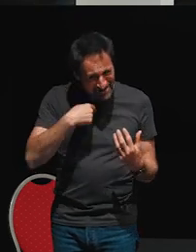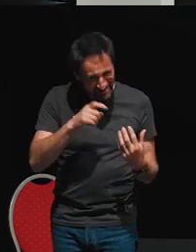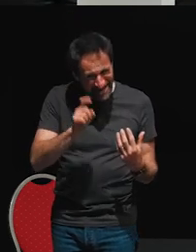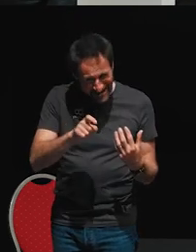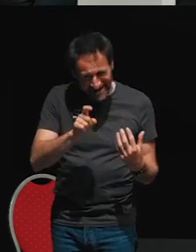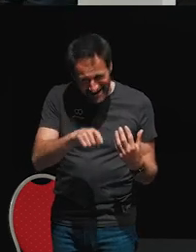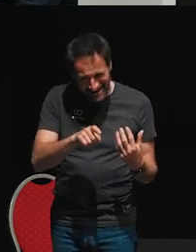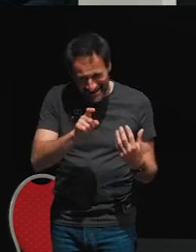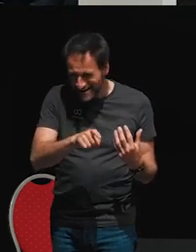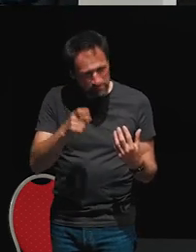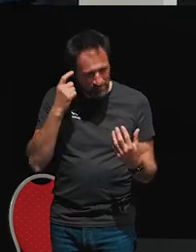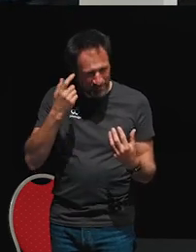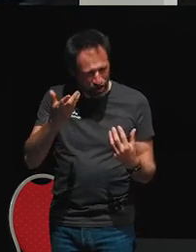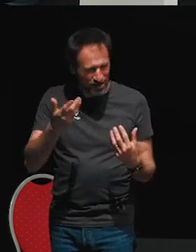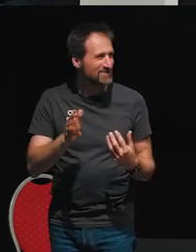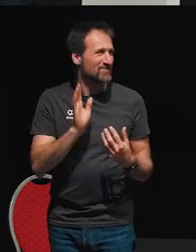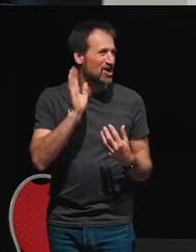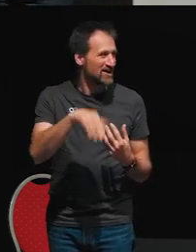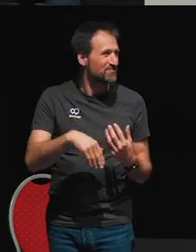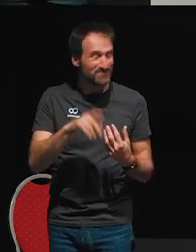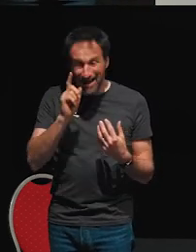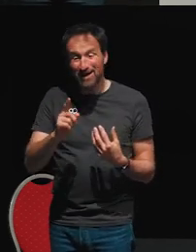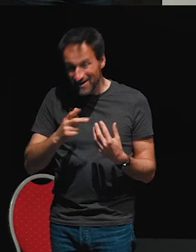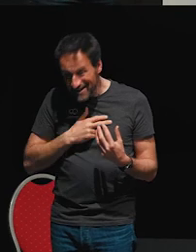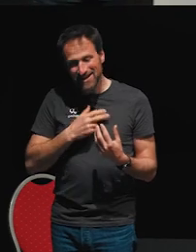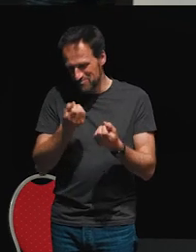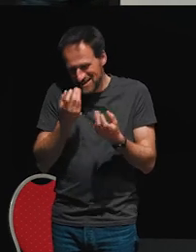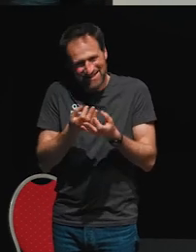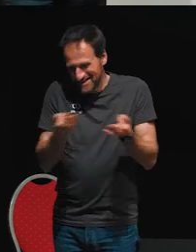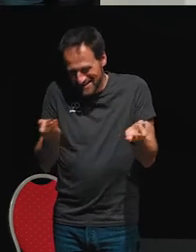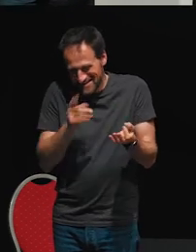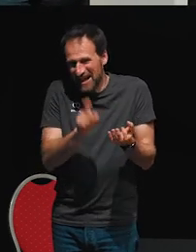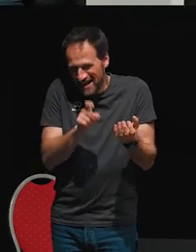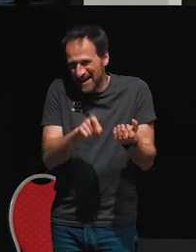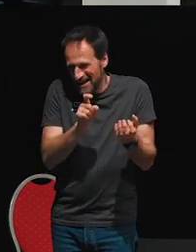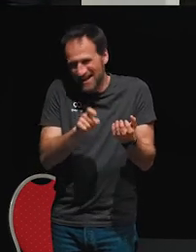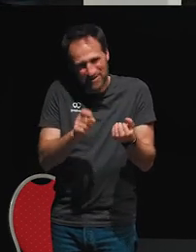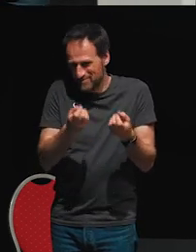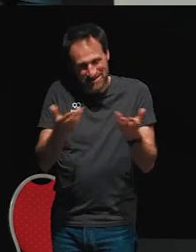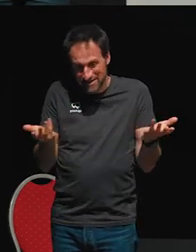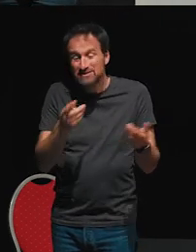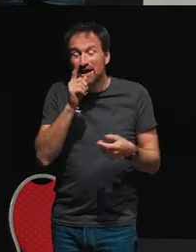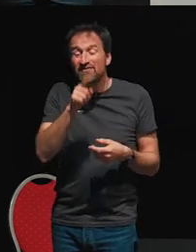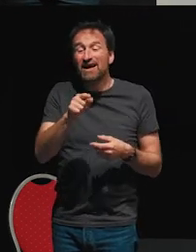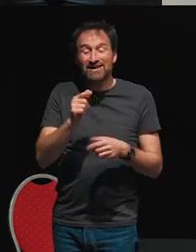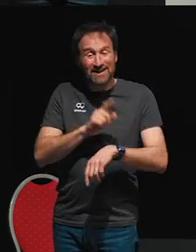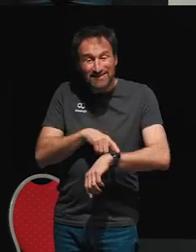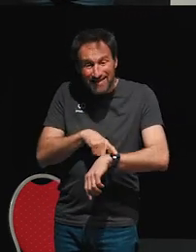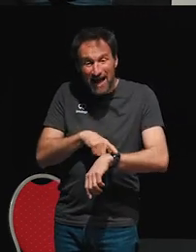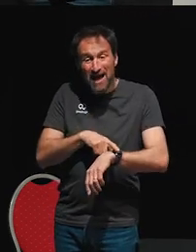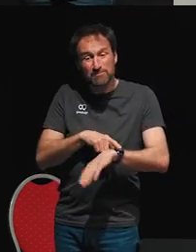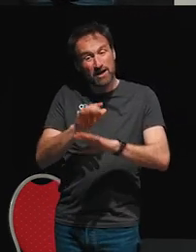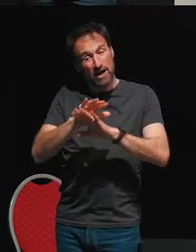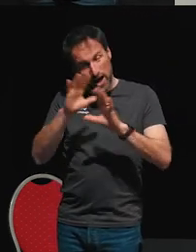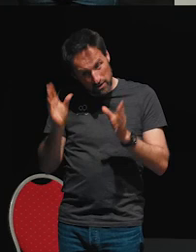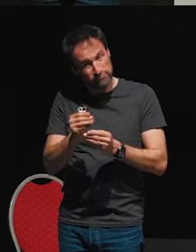Probably not. But nothing, trust me that nothing is happening on the click. Now, if this timer was to somehow complete, then the